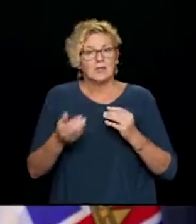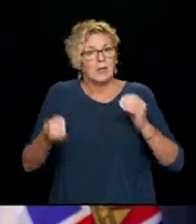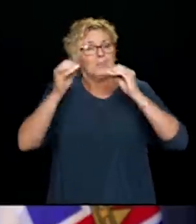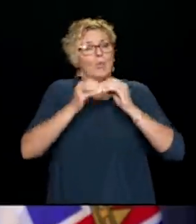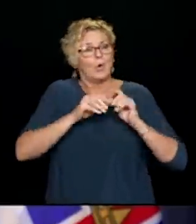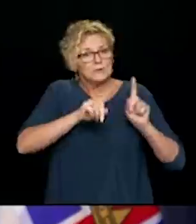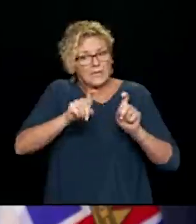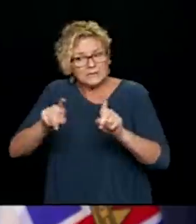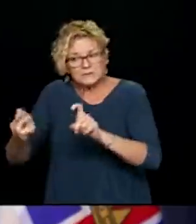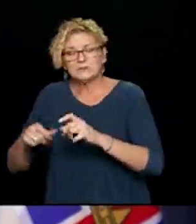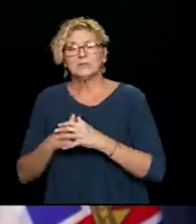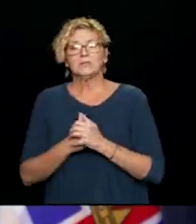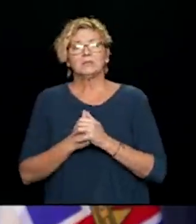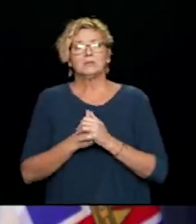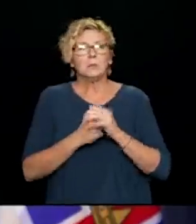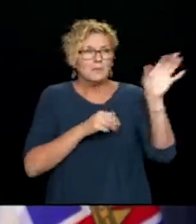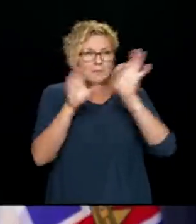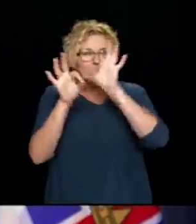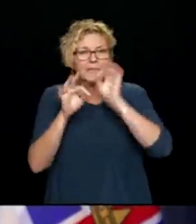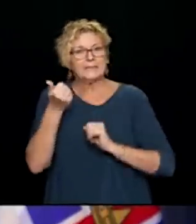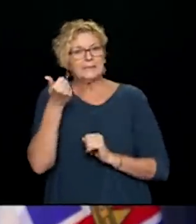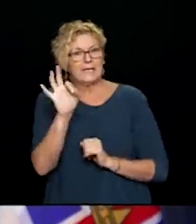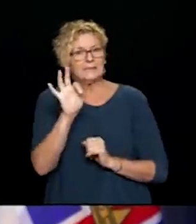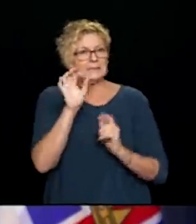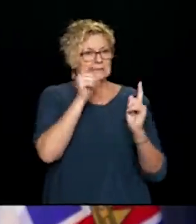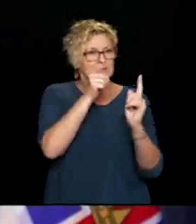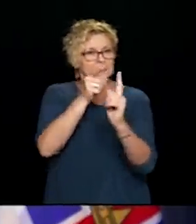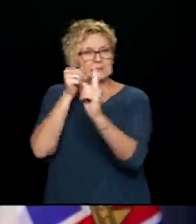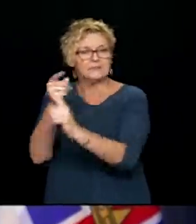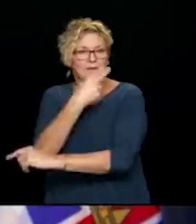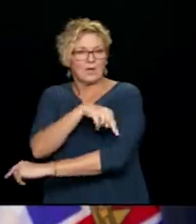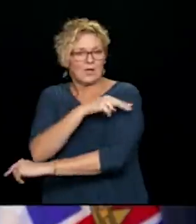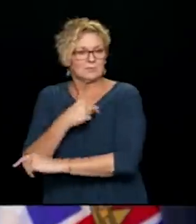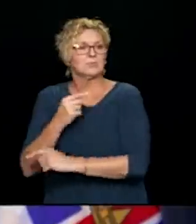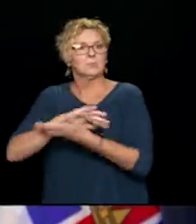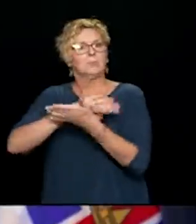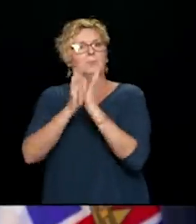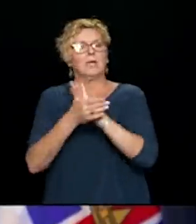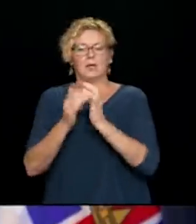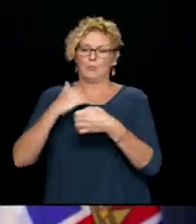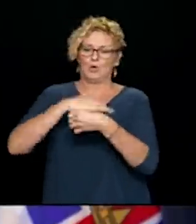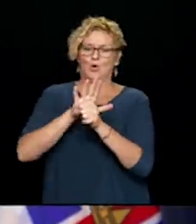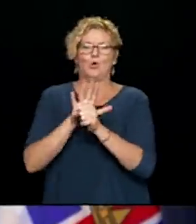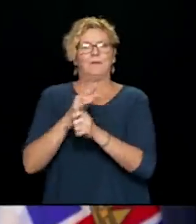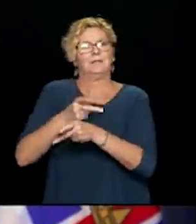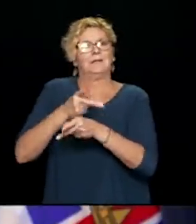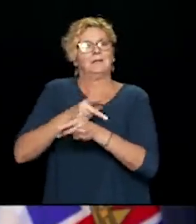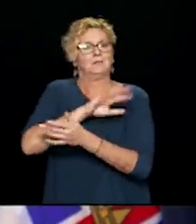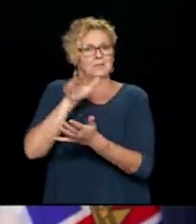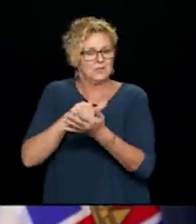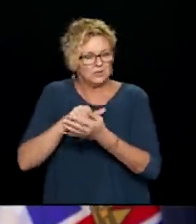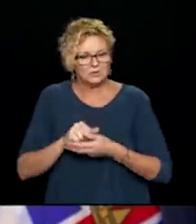implementing increased in-community testing and timely access to primary and urgent hospital care through emergency grounds and-air ambulance